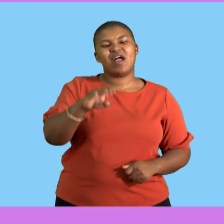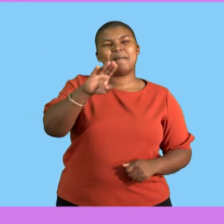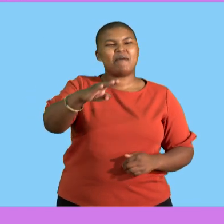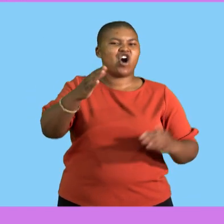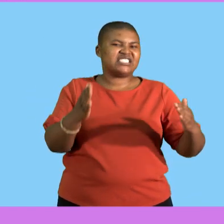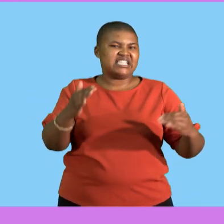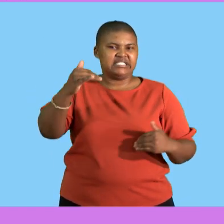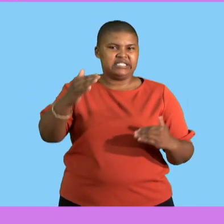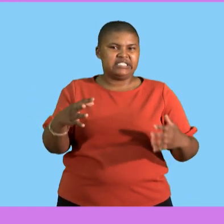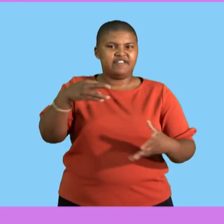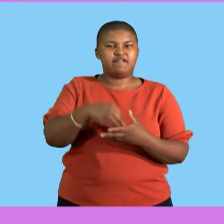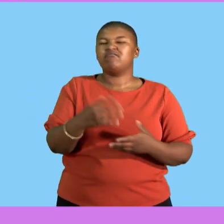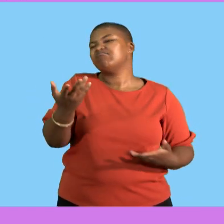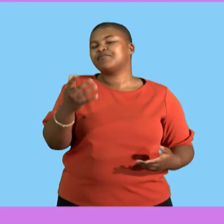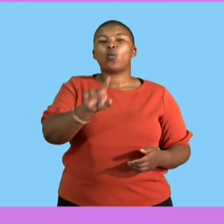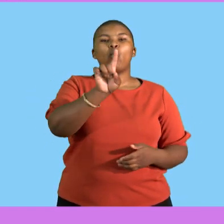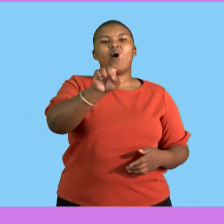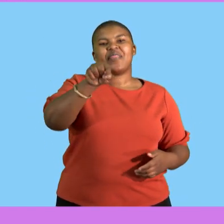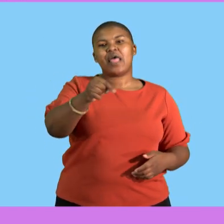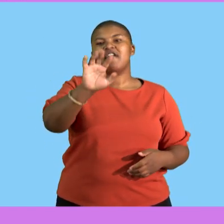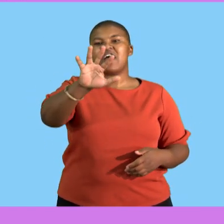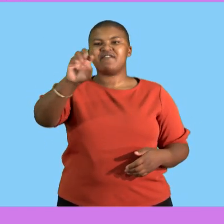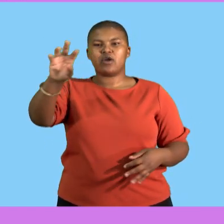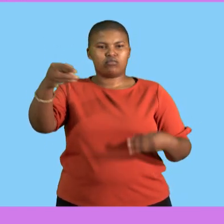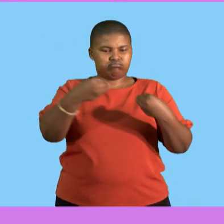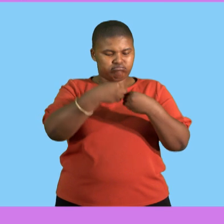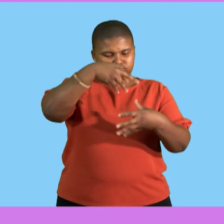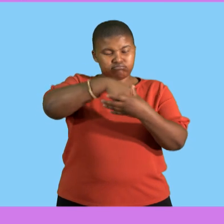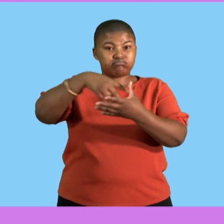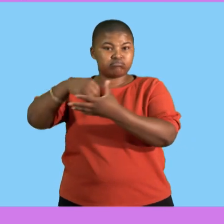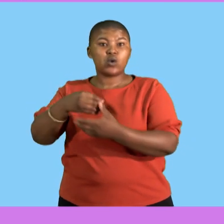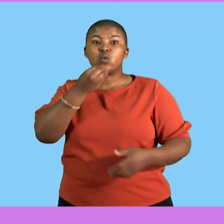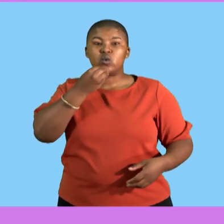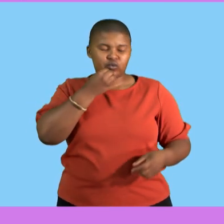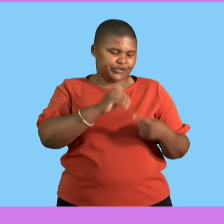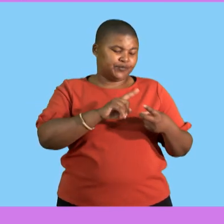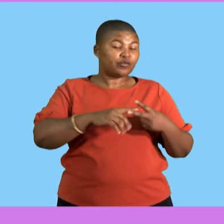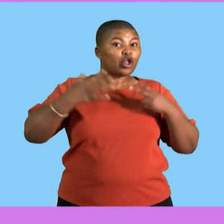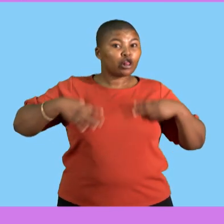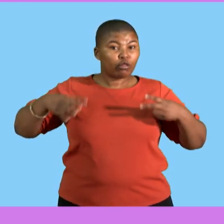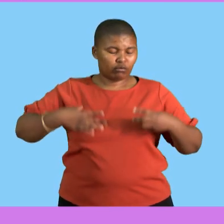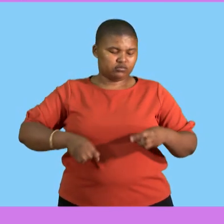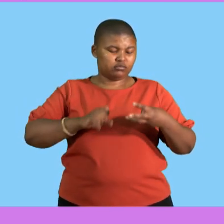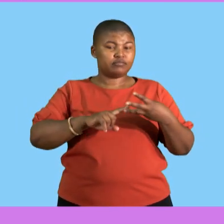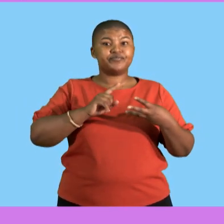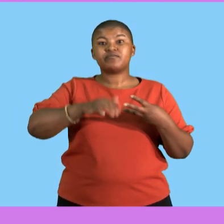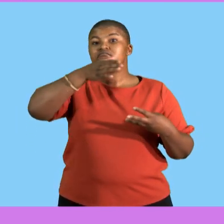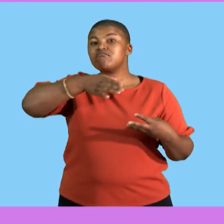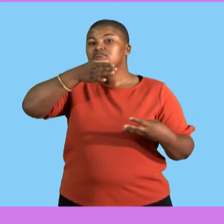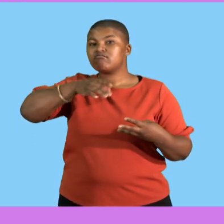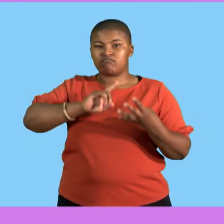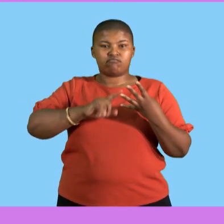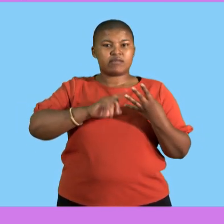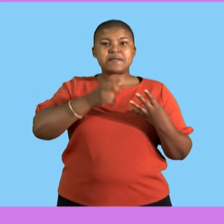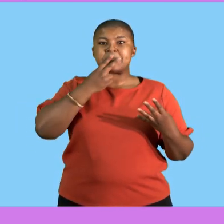basket consists of approximately 1,500 items including groceries, clothing, alcohol,